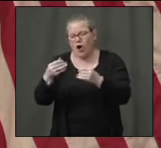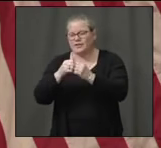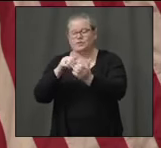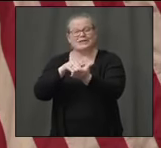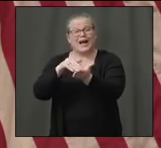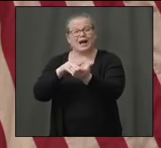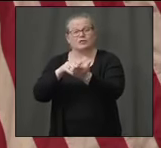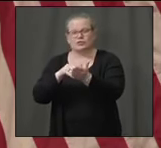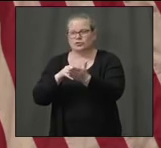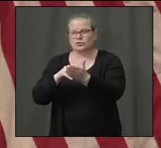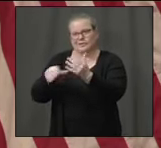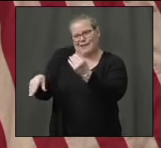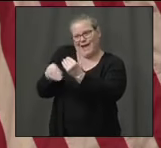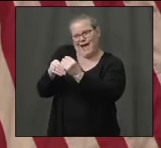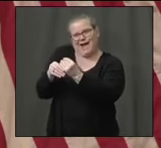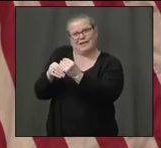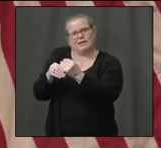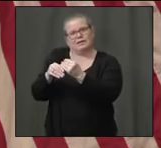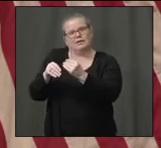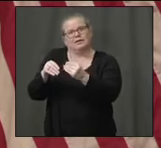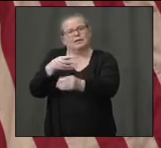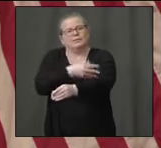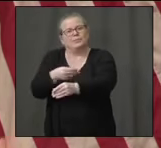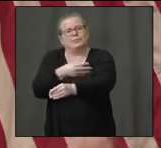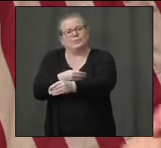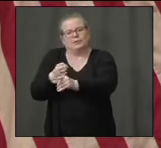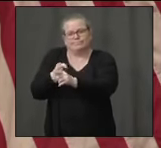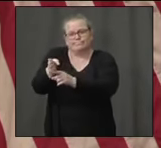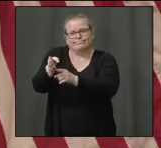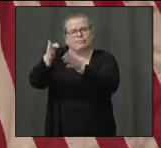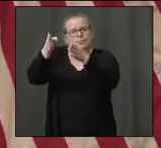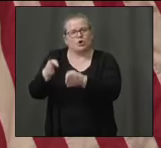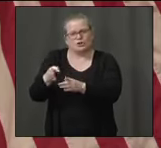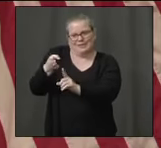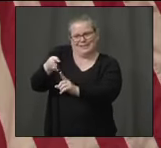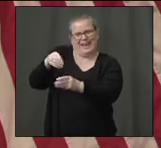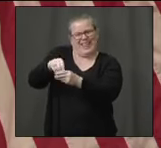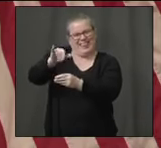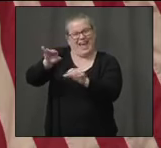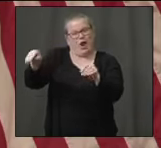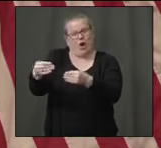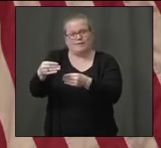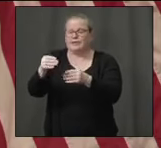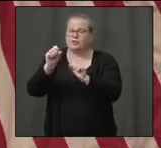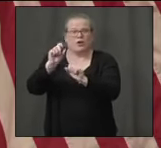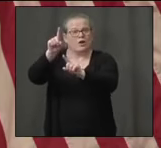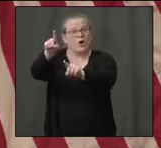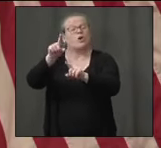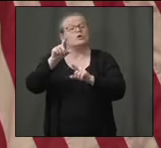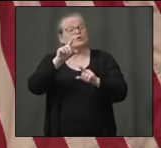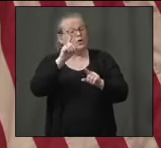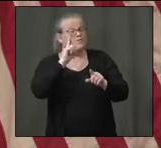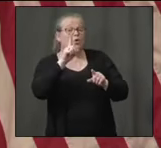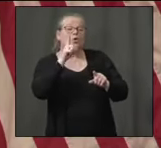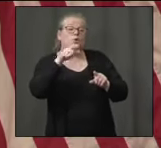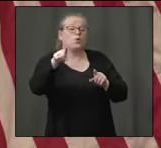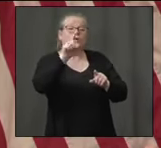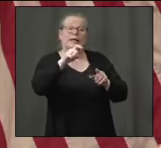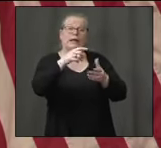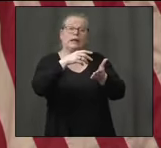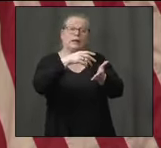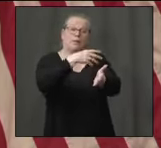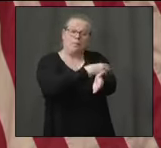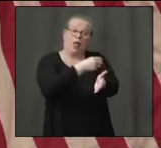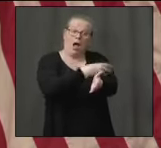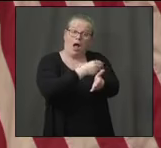thousand, four to five hundred phlebotomists throughout the state. And then we have partners like Harford Healthcare that provide the capabilities of drawing